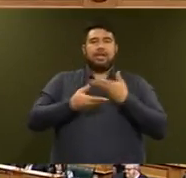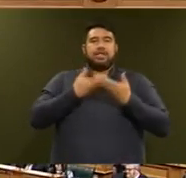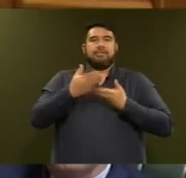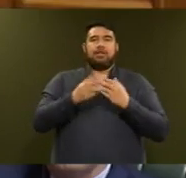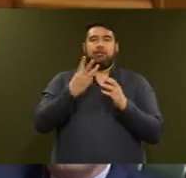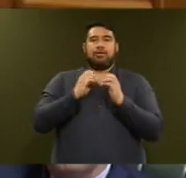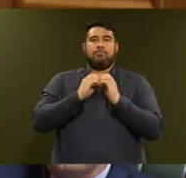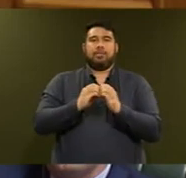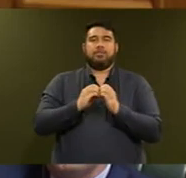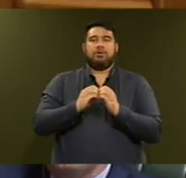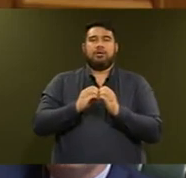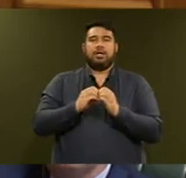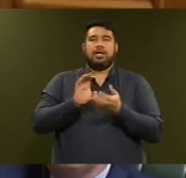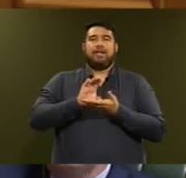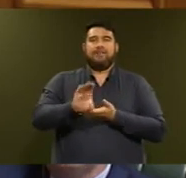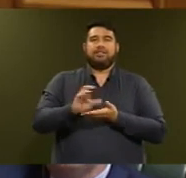Supplementary.